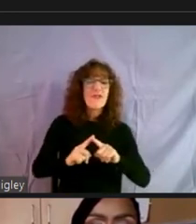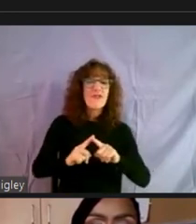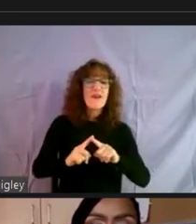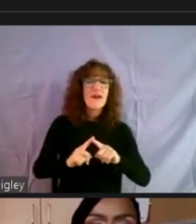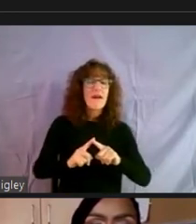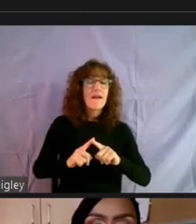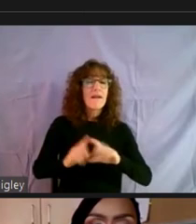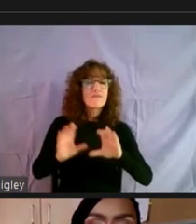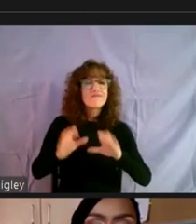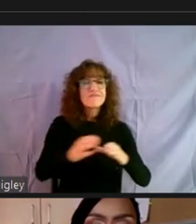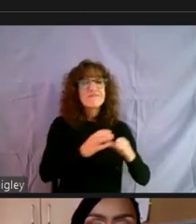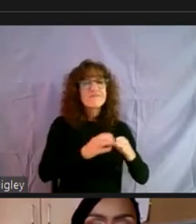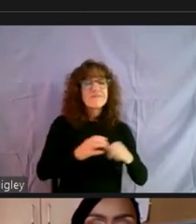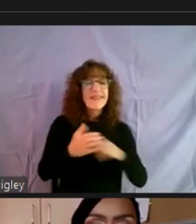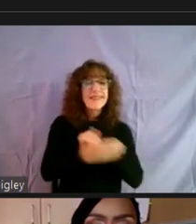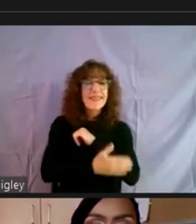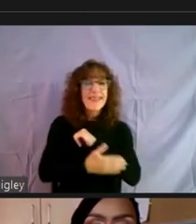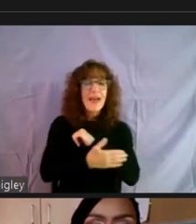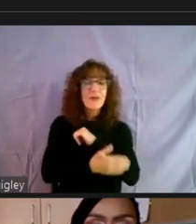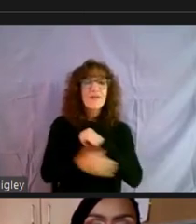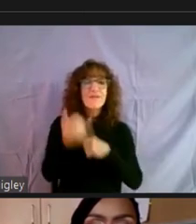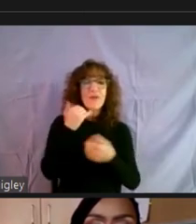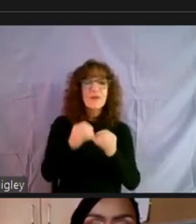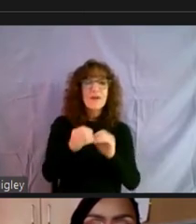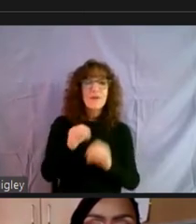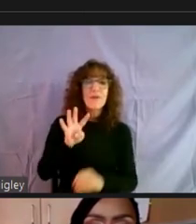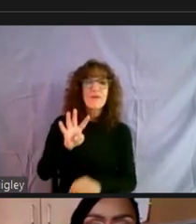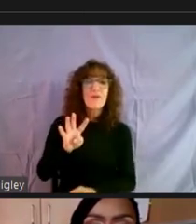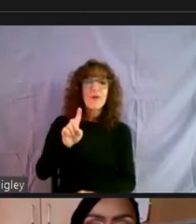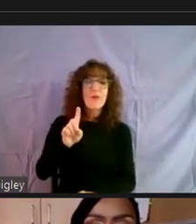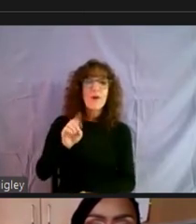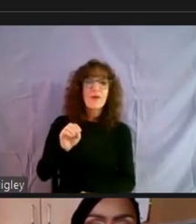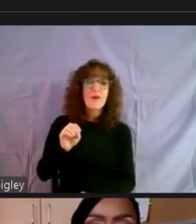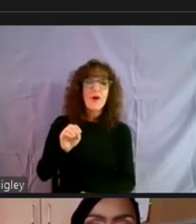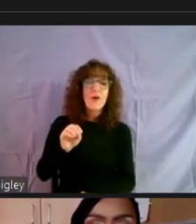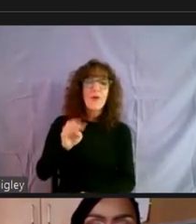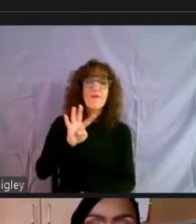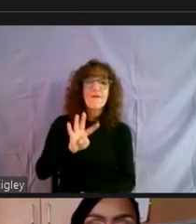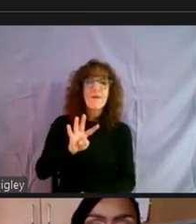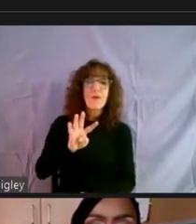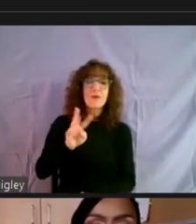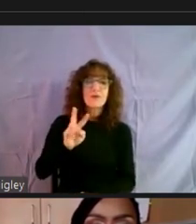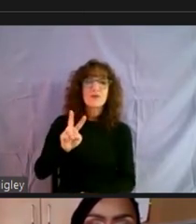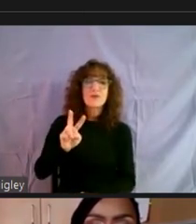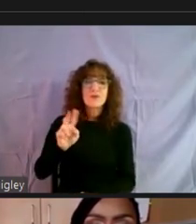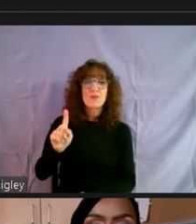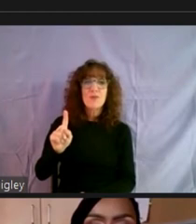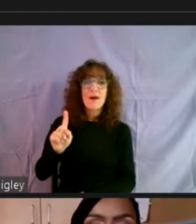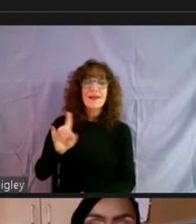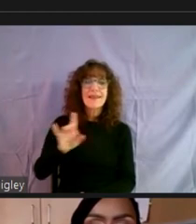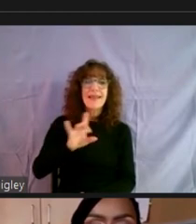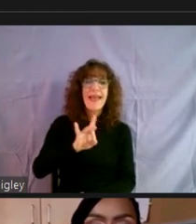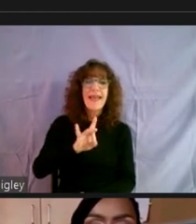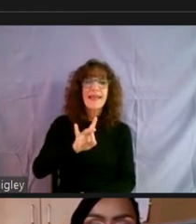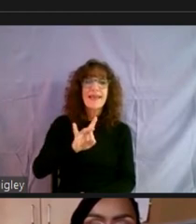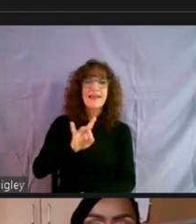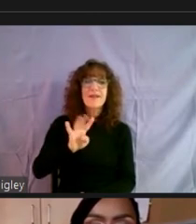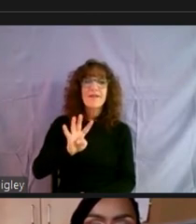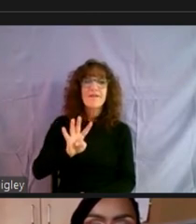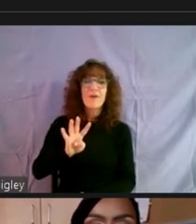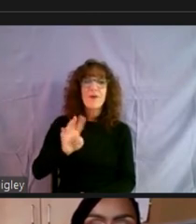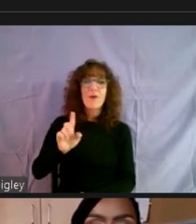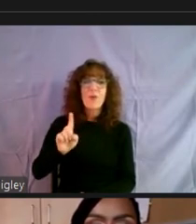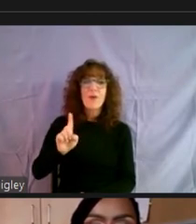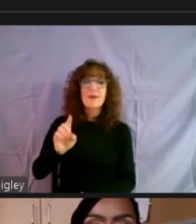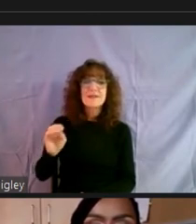County. So, um, once again, that phone number is 410-421-8410. And